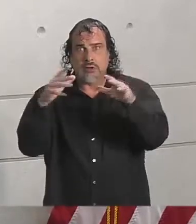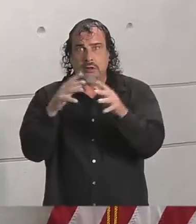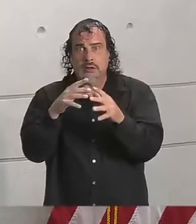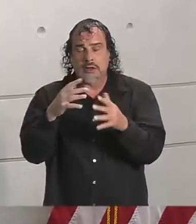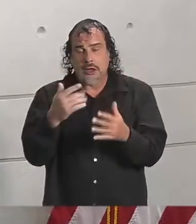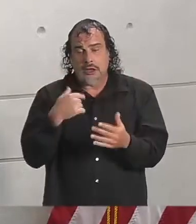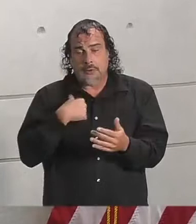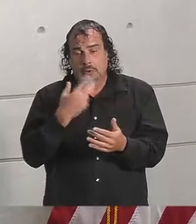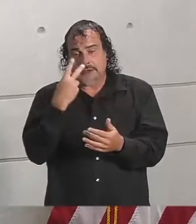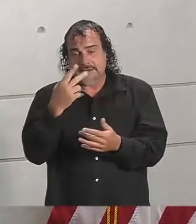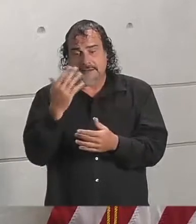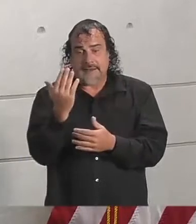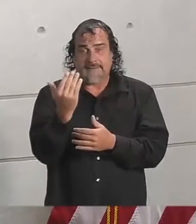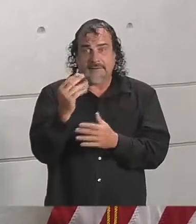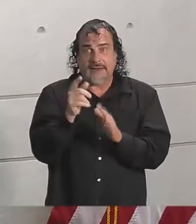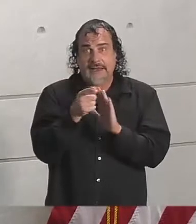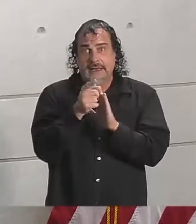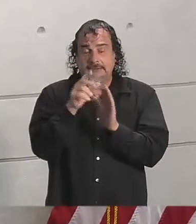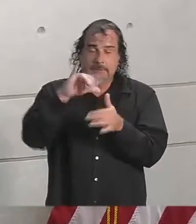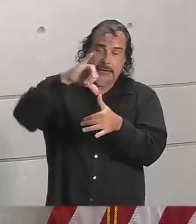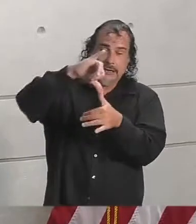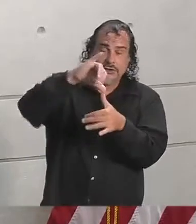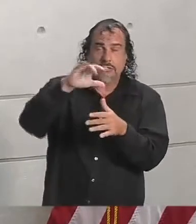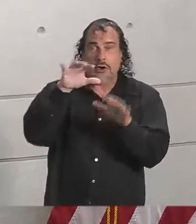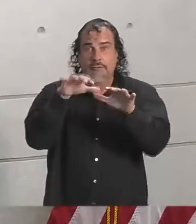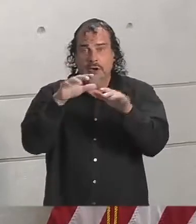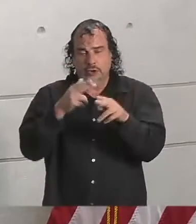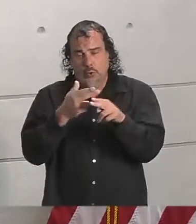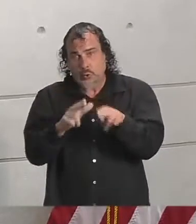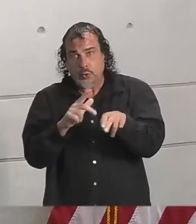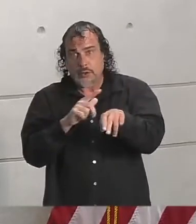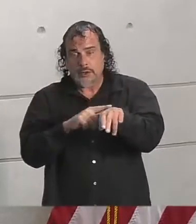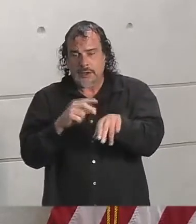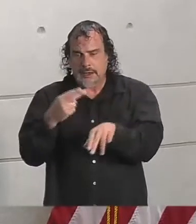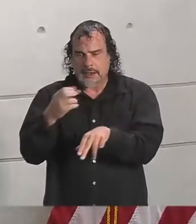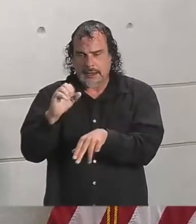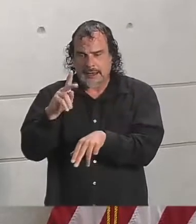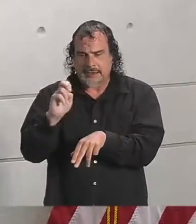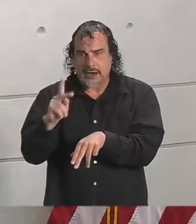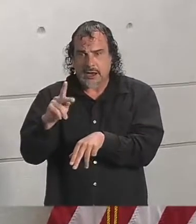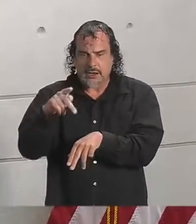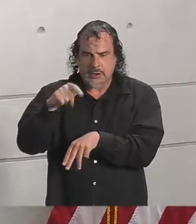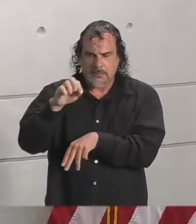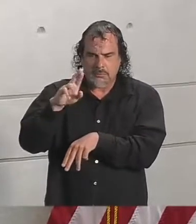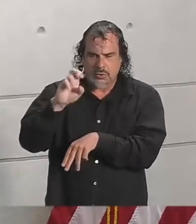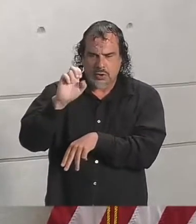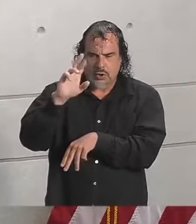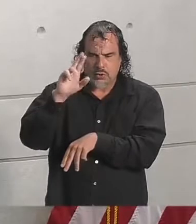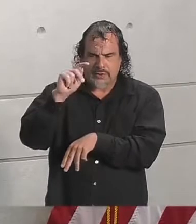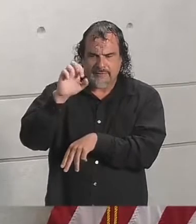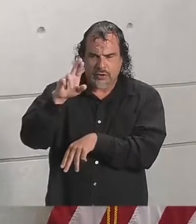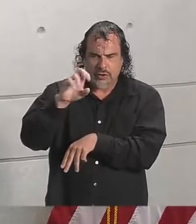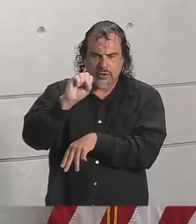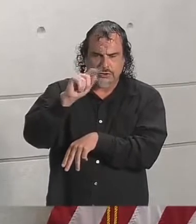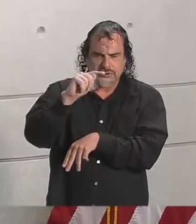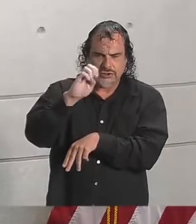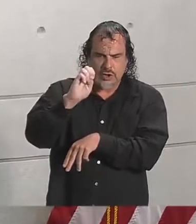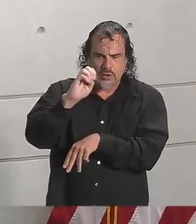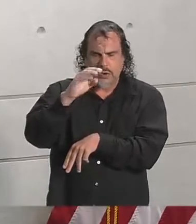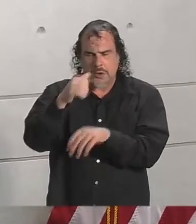inches of rain in a very short period of time in Hancock, Pearl River, Stone, most of Harrison,